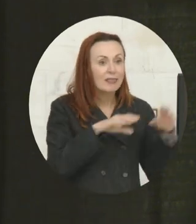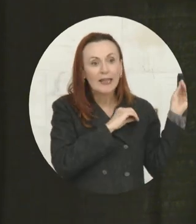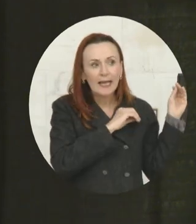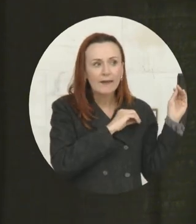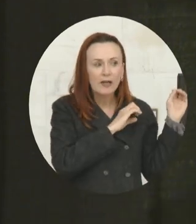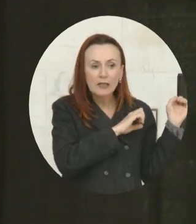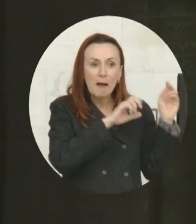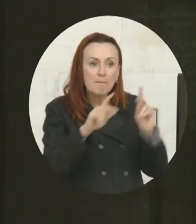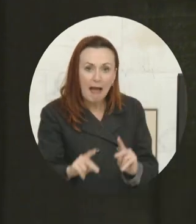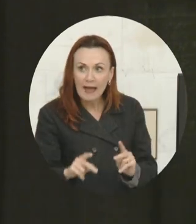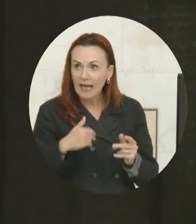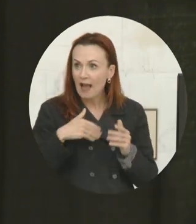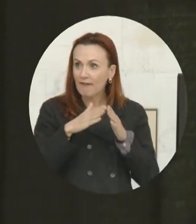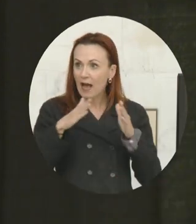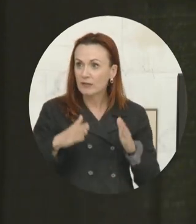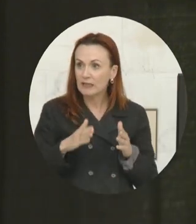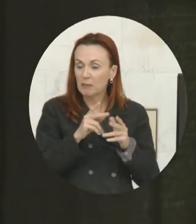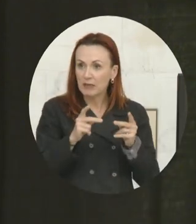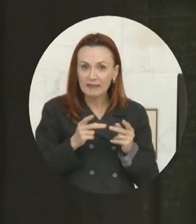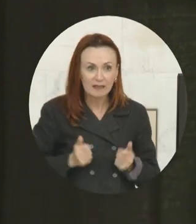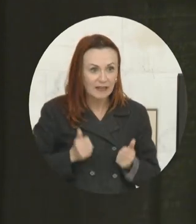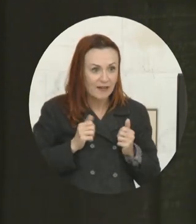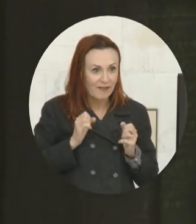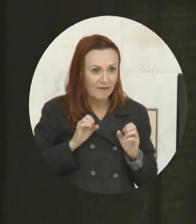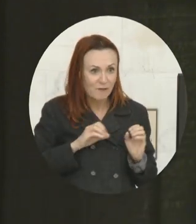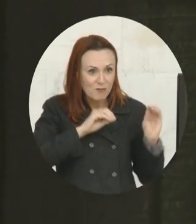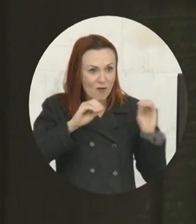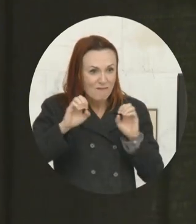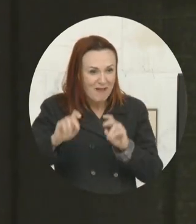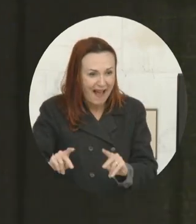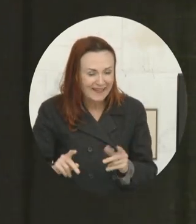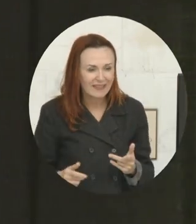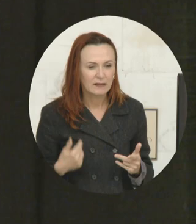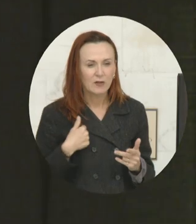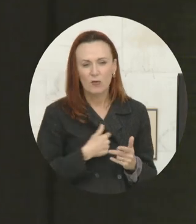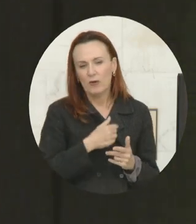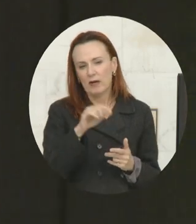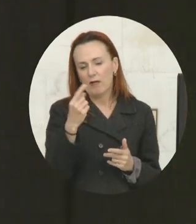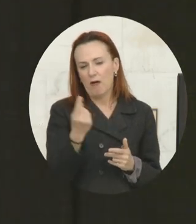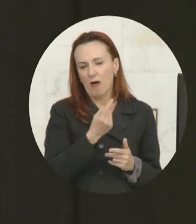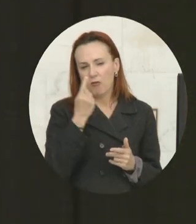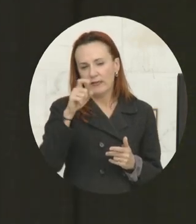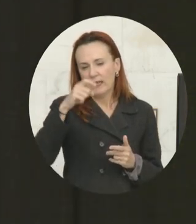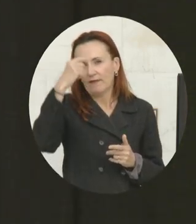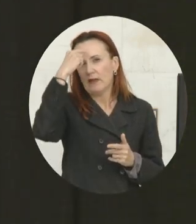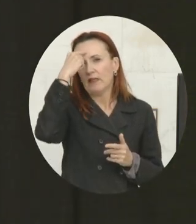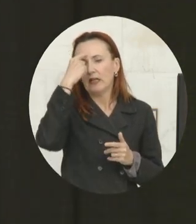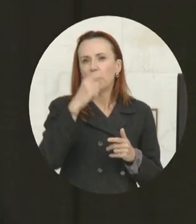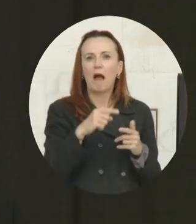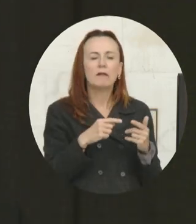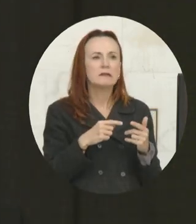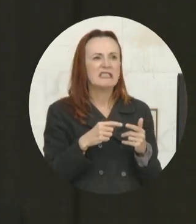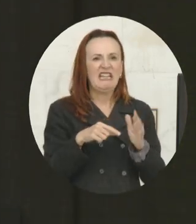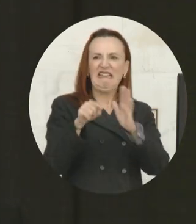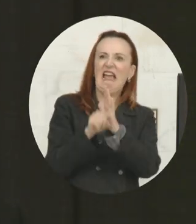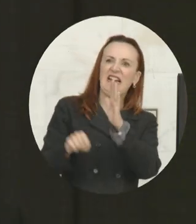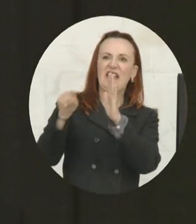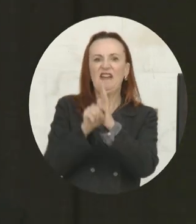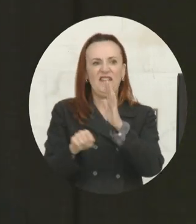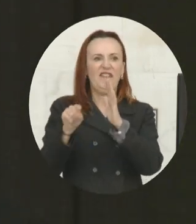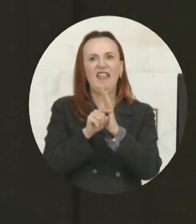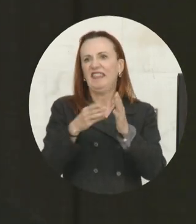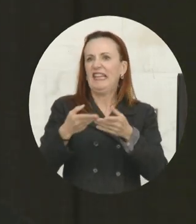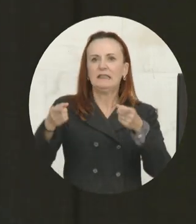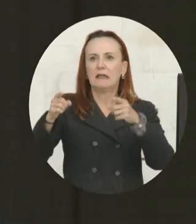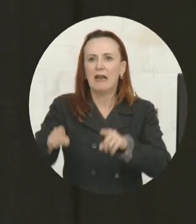us in these organizations on the edge of disaster is the framework that we have in mind is always talking about the doom and gloom, right, the negative things that can come.